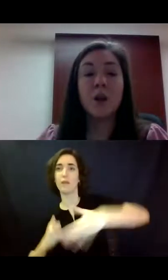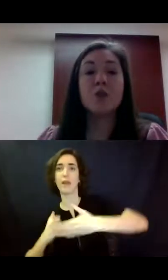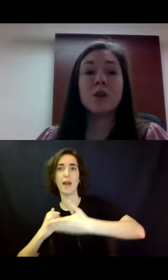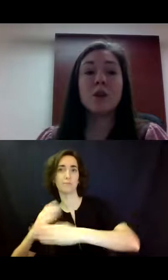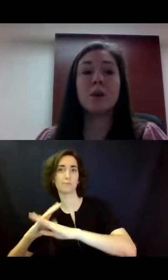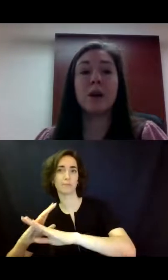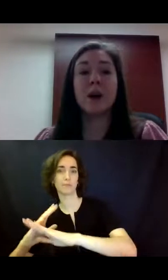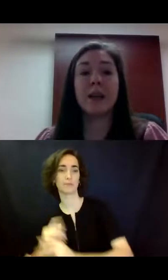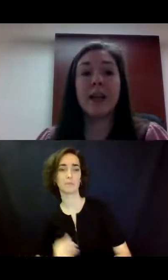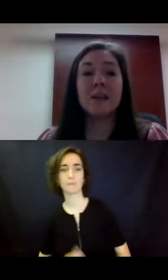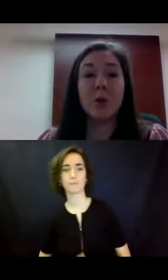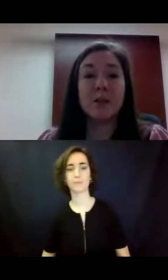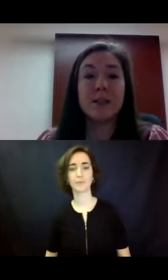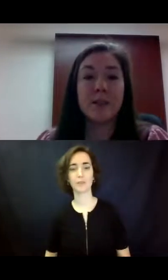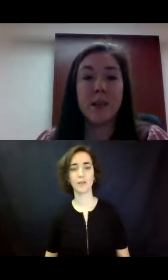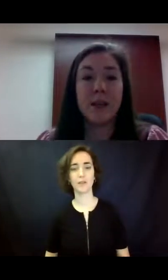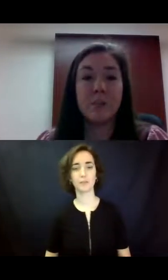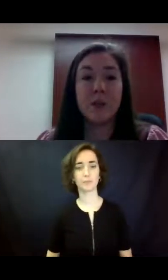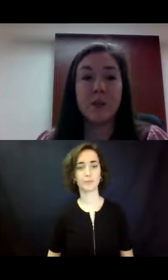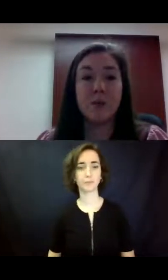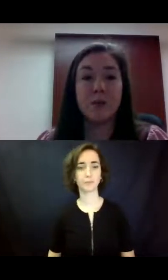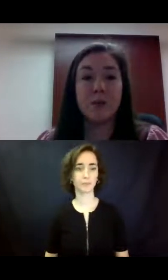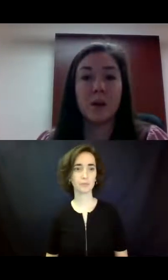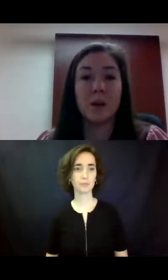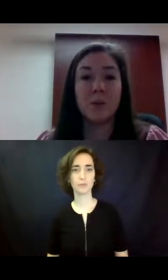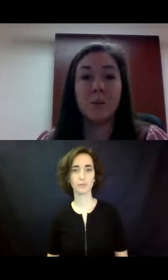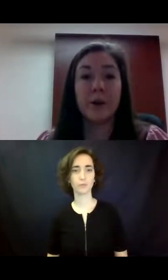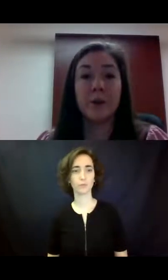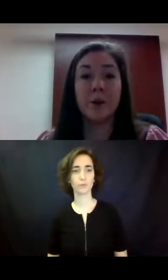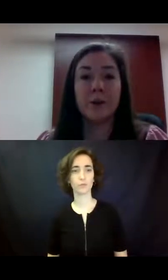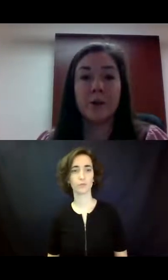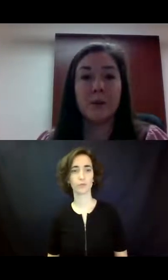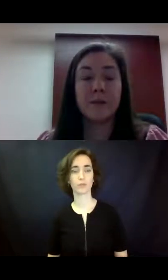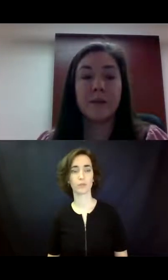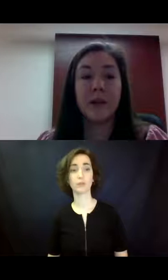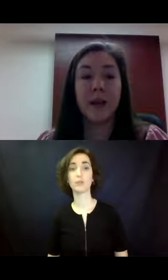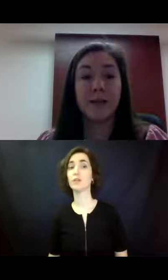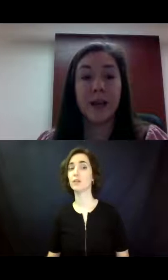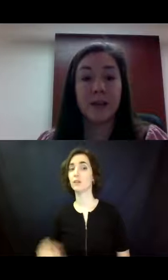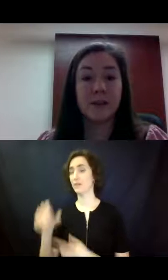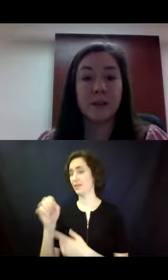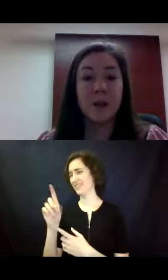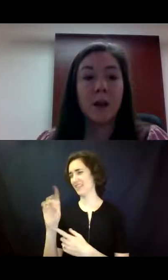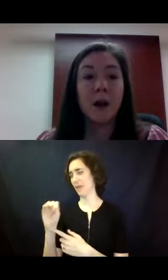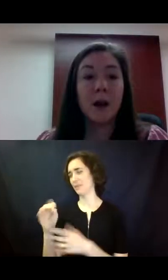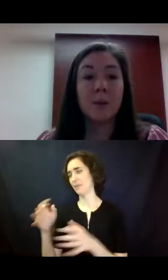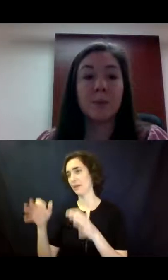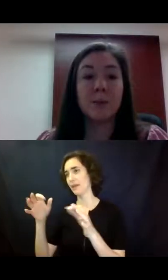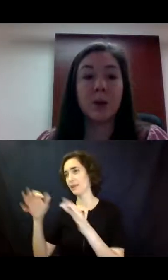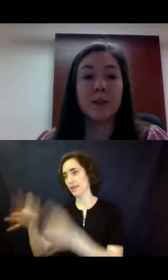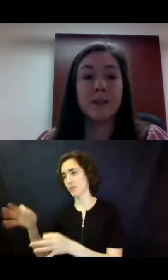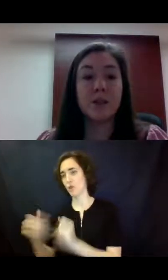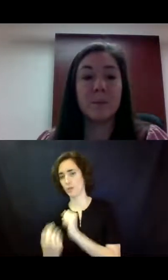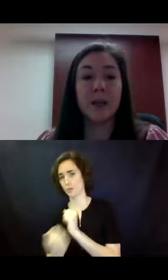So, can supported decision-making be used, um, with other alternatives? And that is yes. Um,